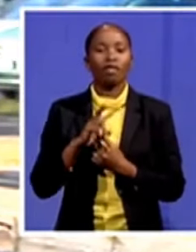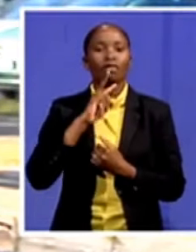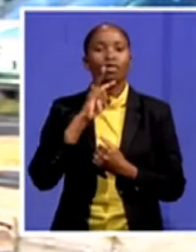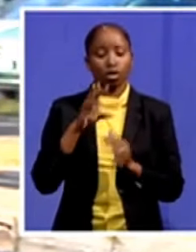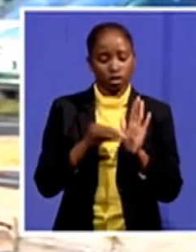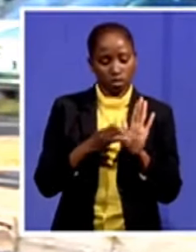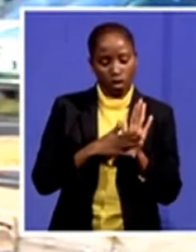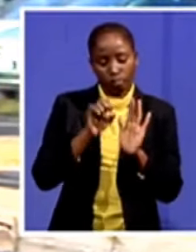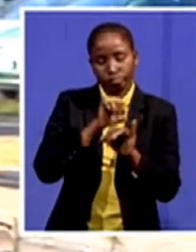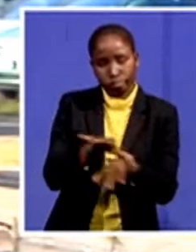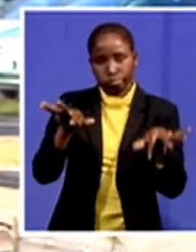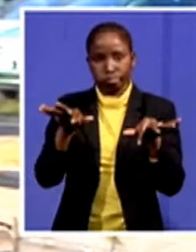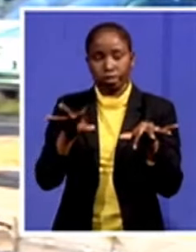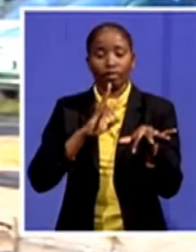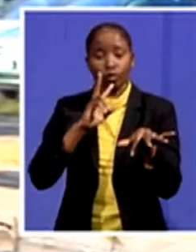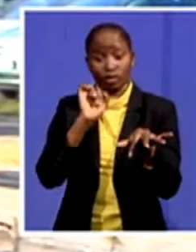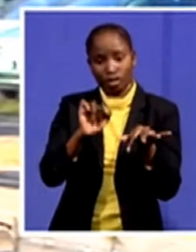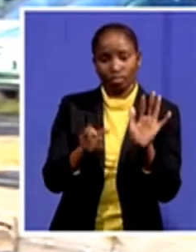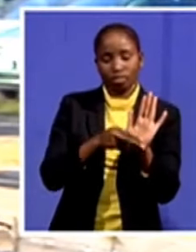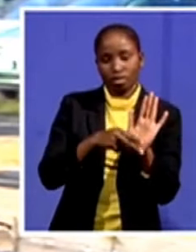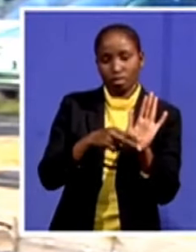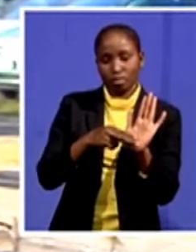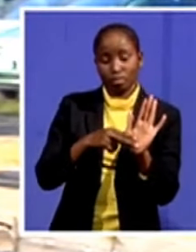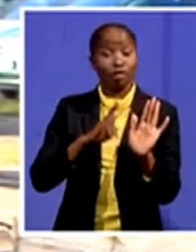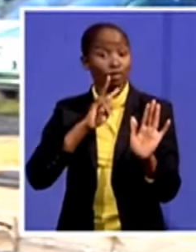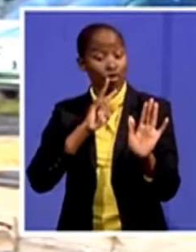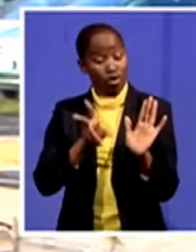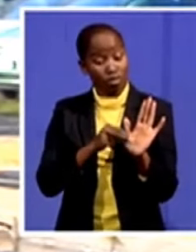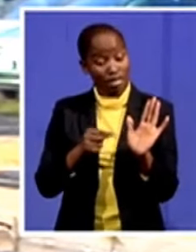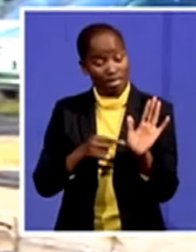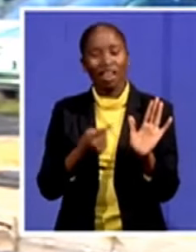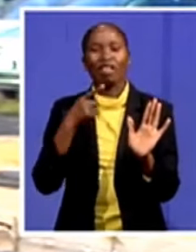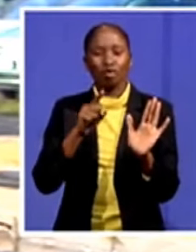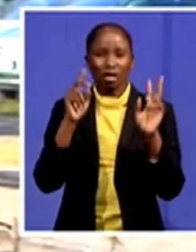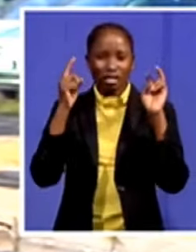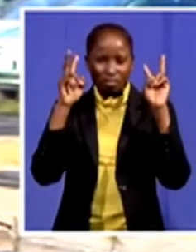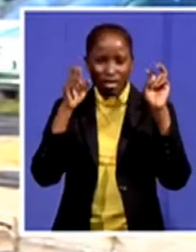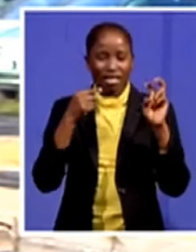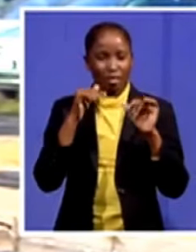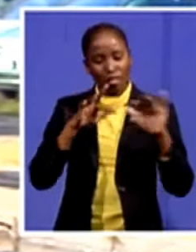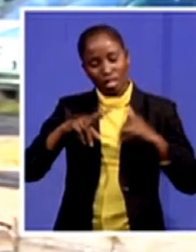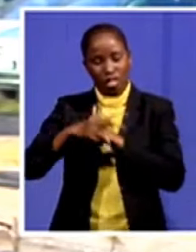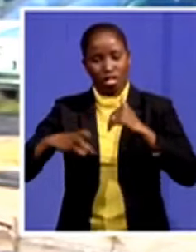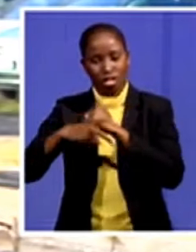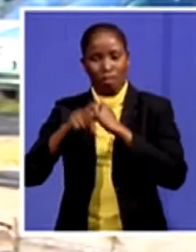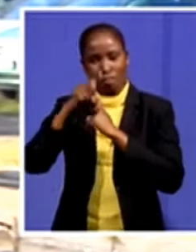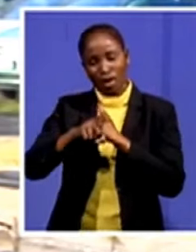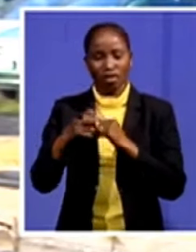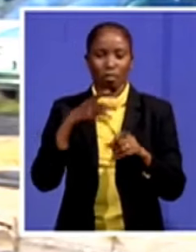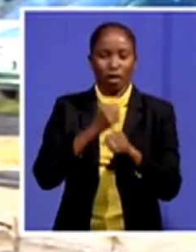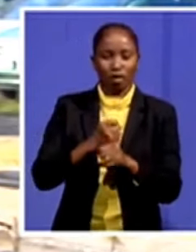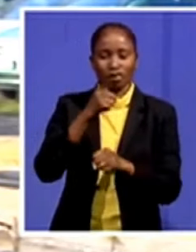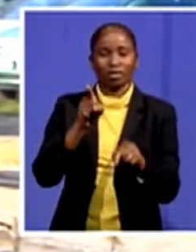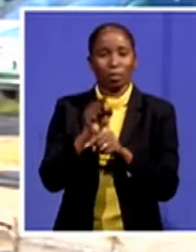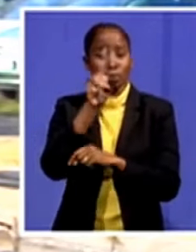recall that voice note a call for looting and violence in gauteng's west rand during the recent unrest the 45